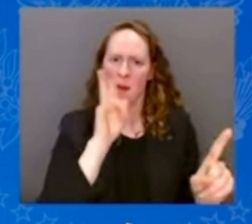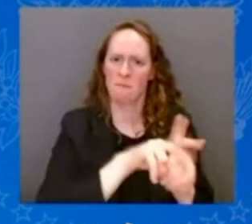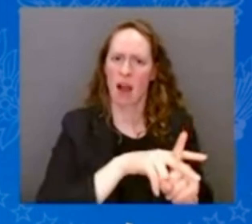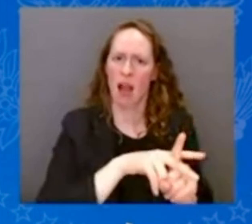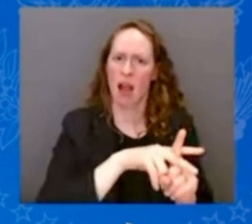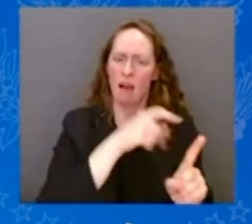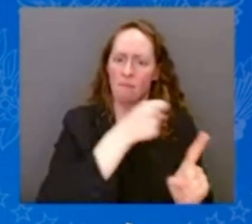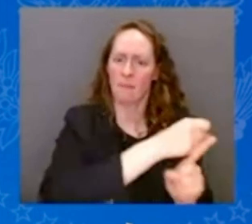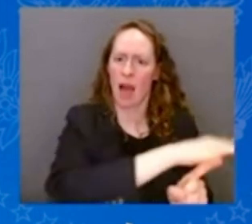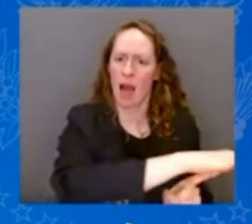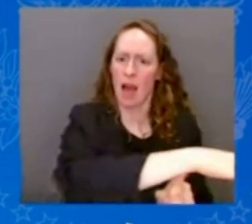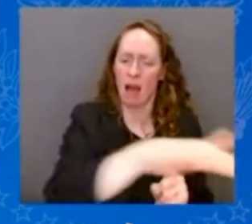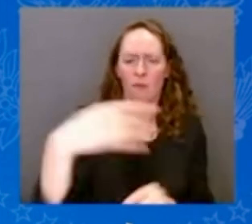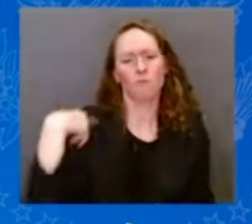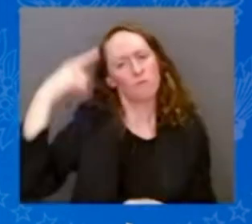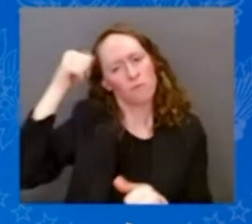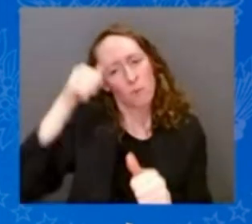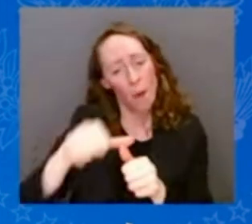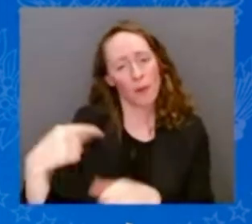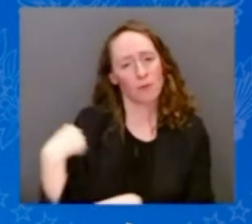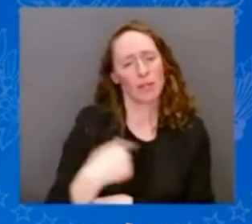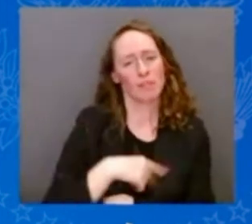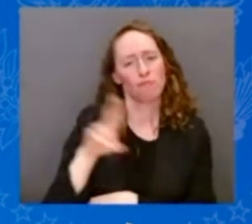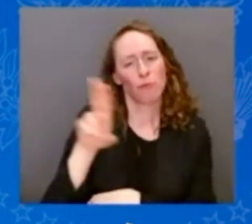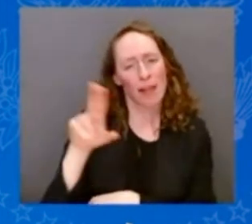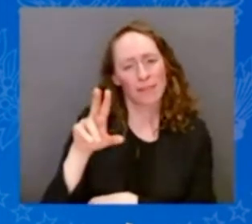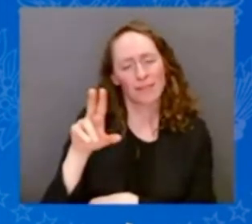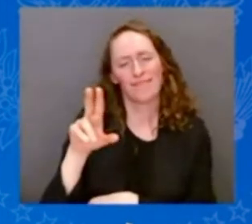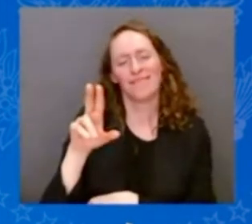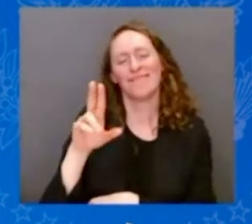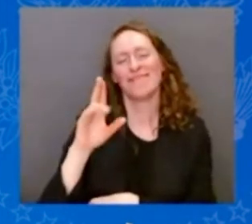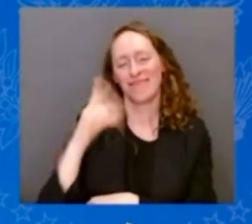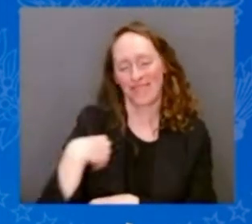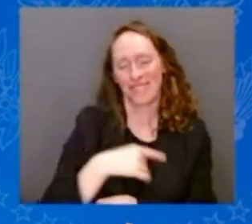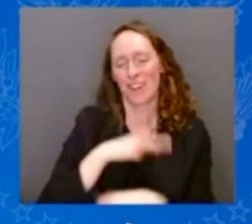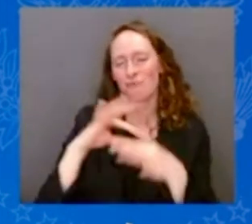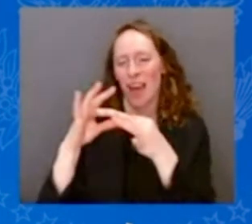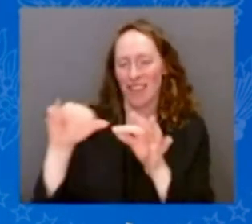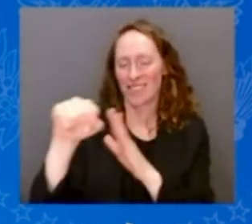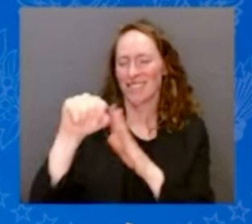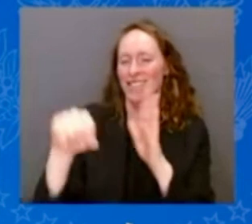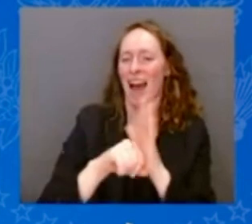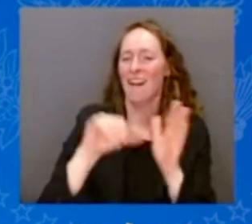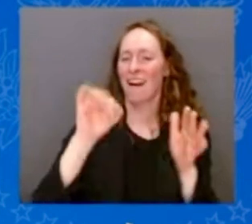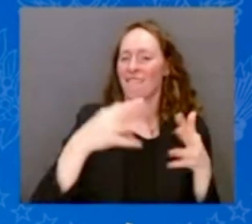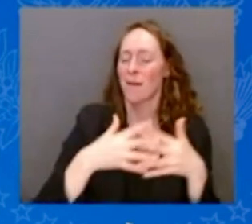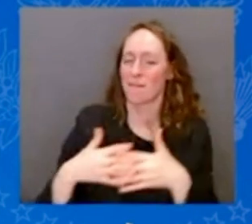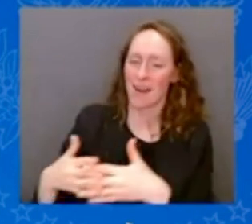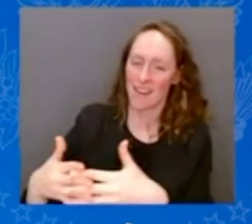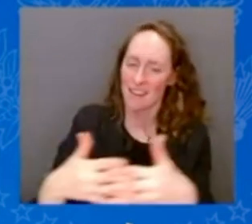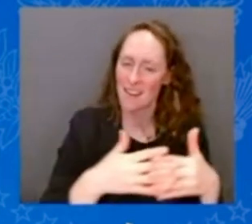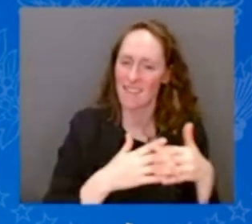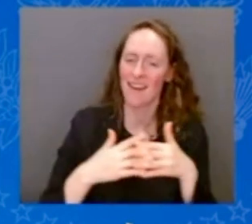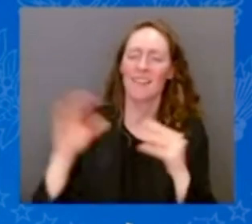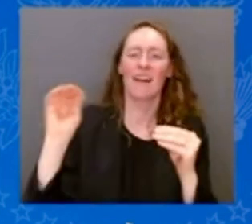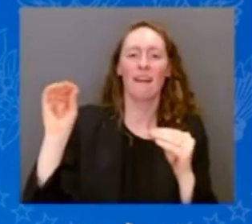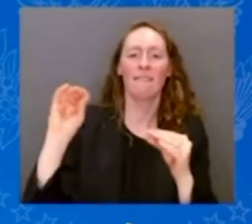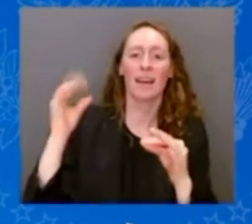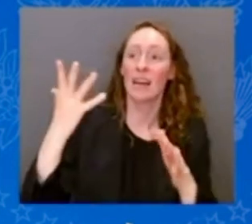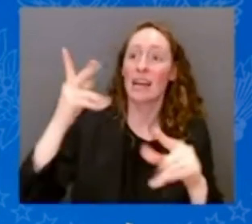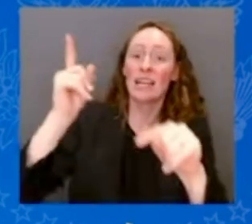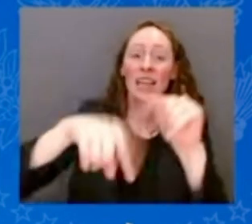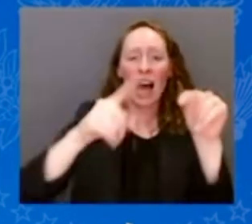States of America. There is nothing, nothing beyond our capacity, nothing, if we set our mind to it. I really mean it.